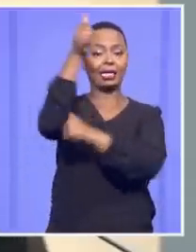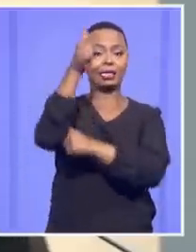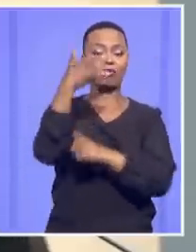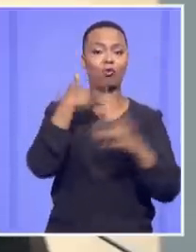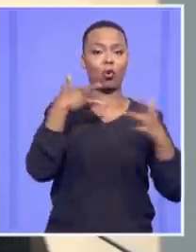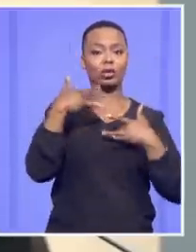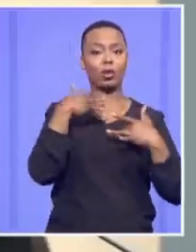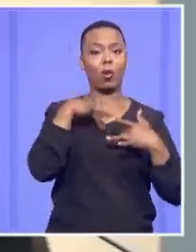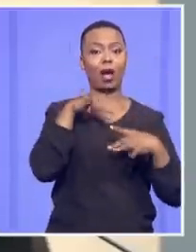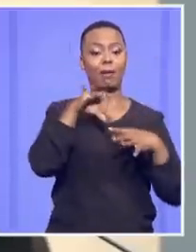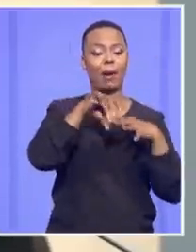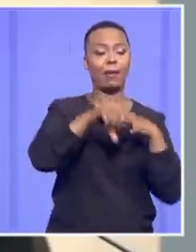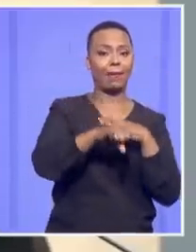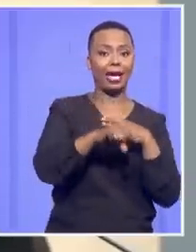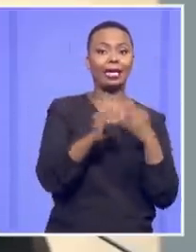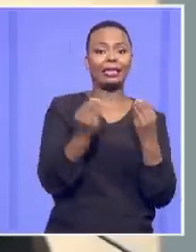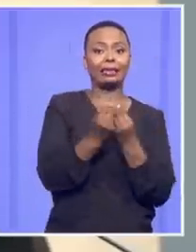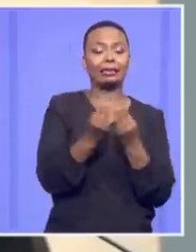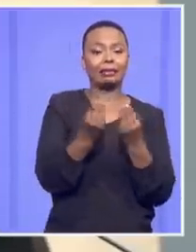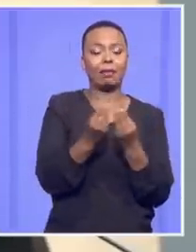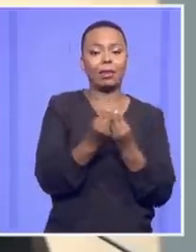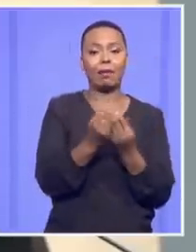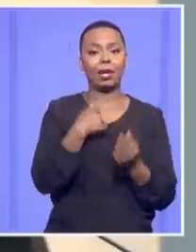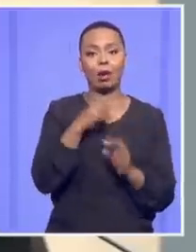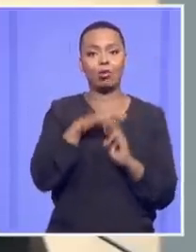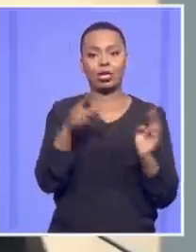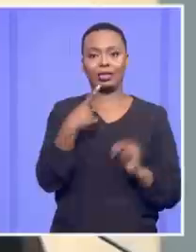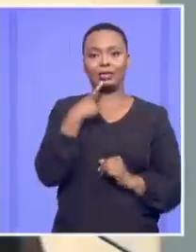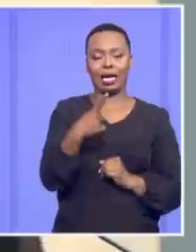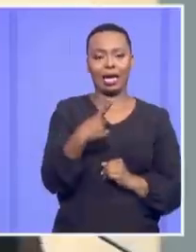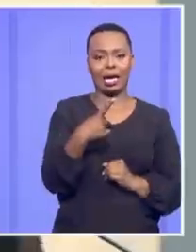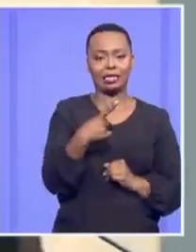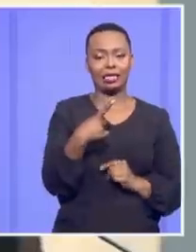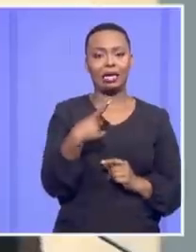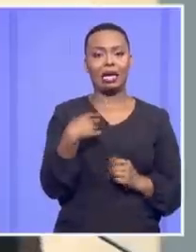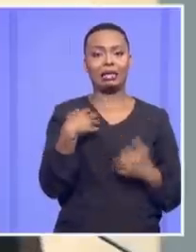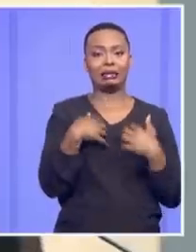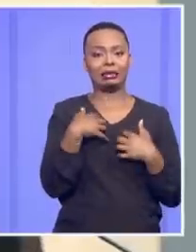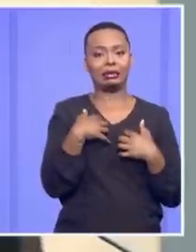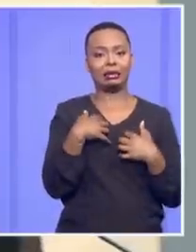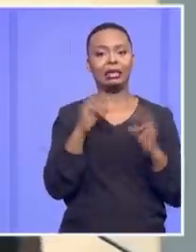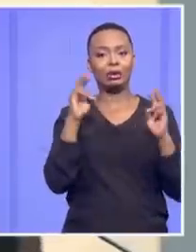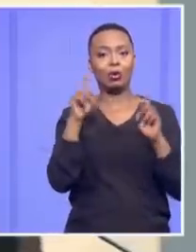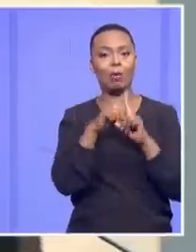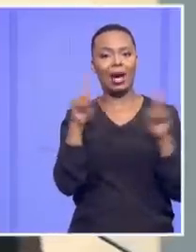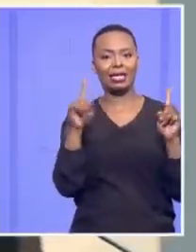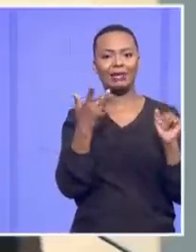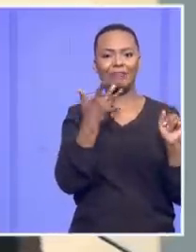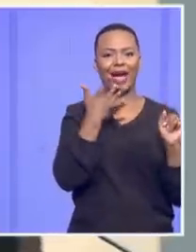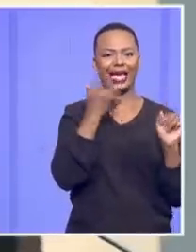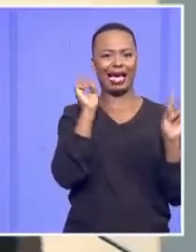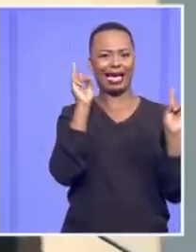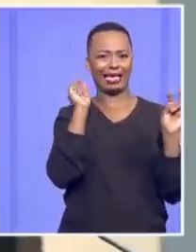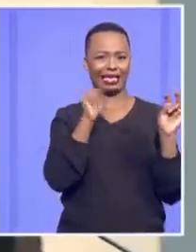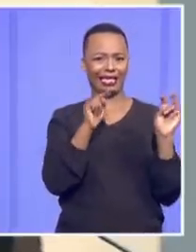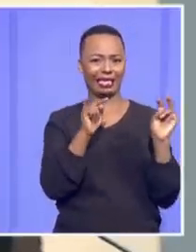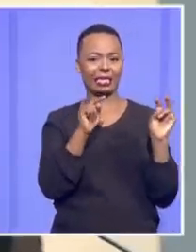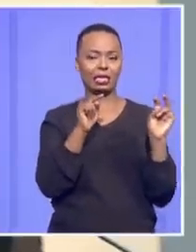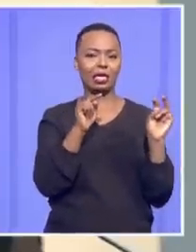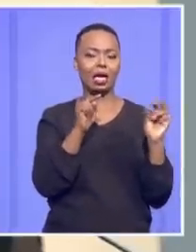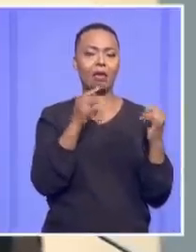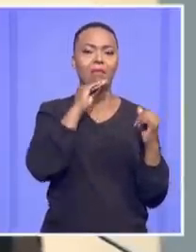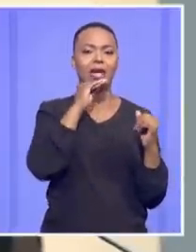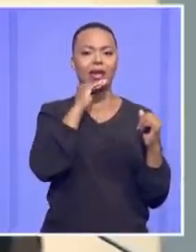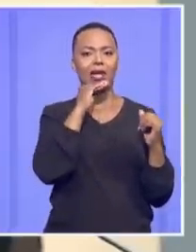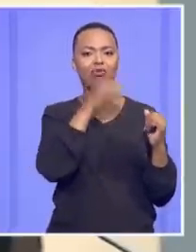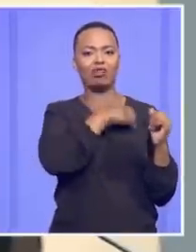finding that for something, and I'm not saying it's a trifling matter, but still, for something like bias, for example, that means that the president